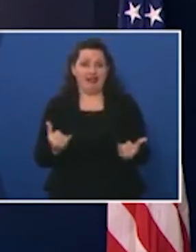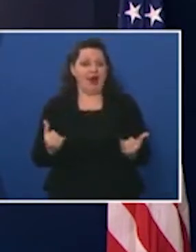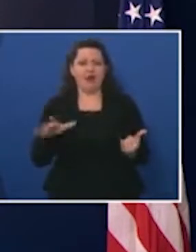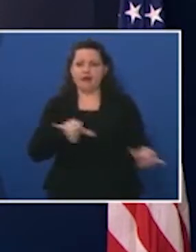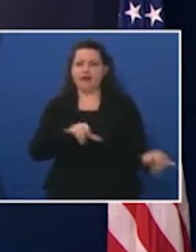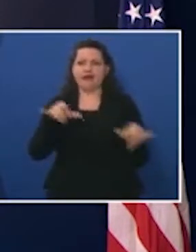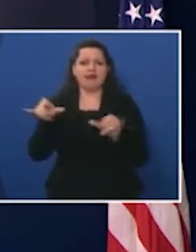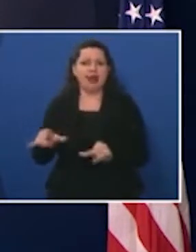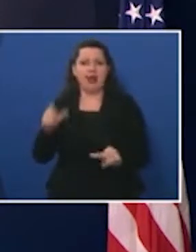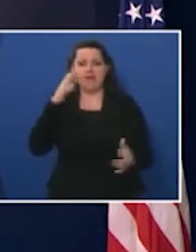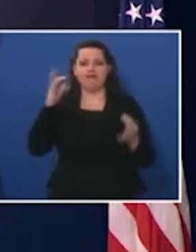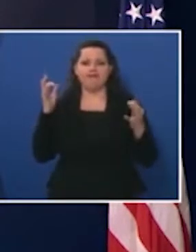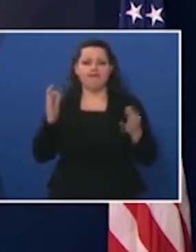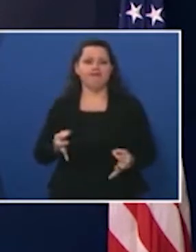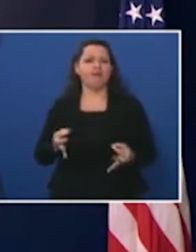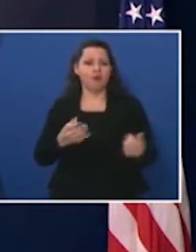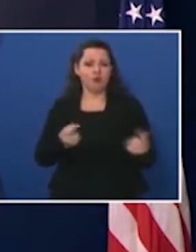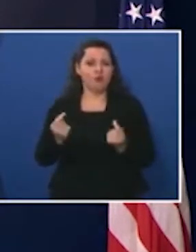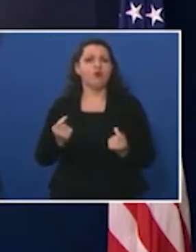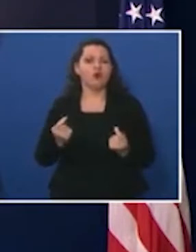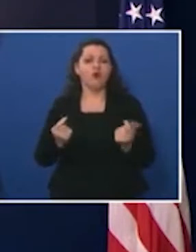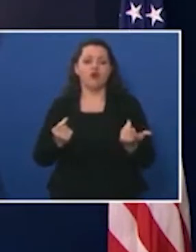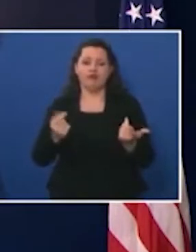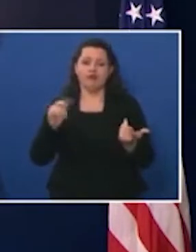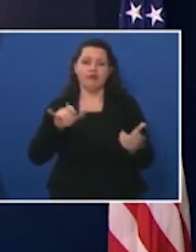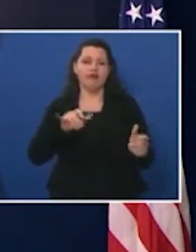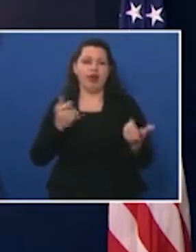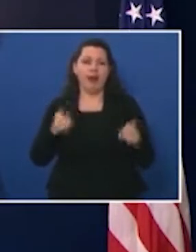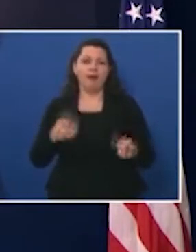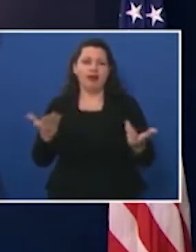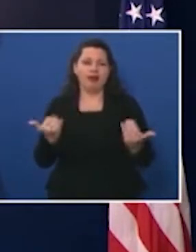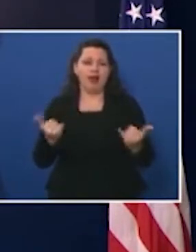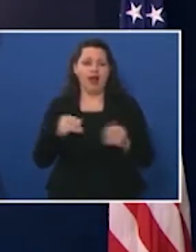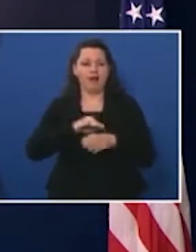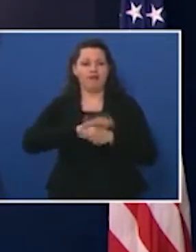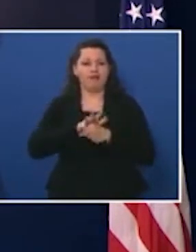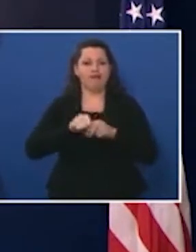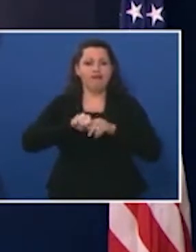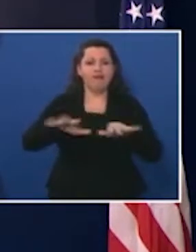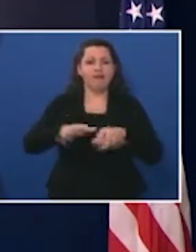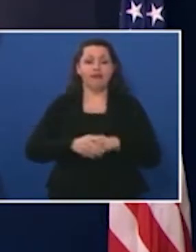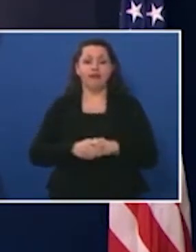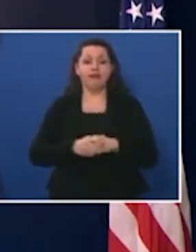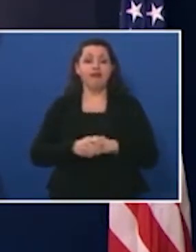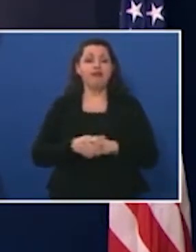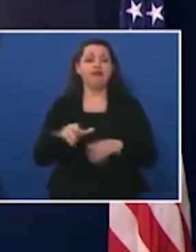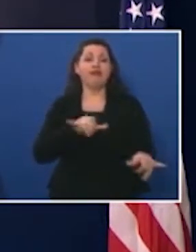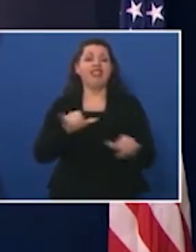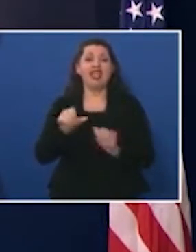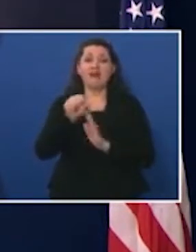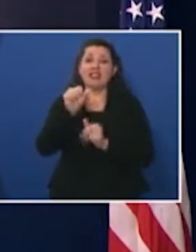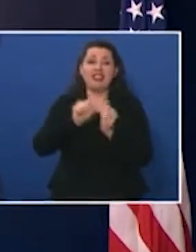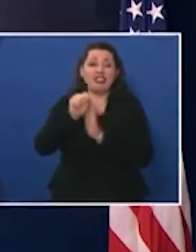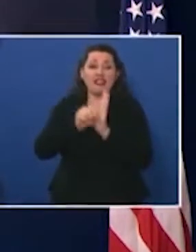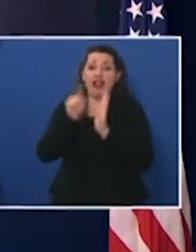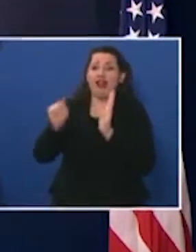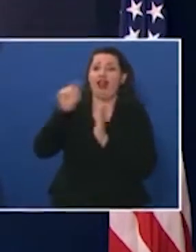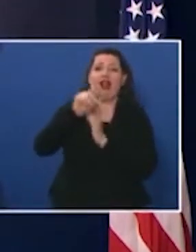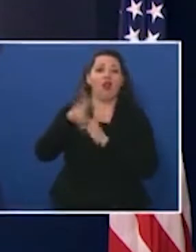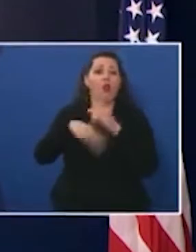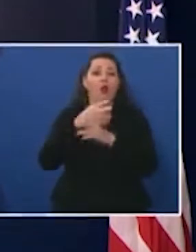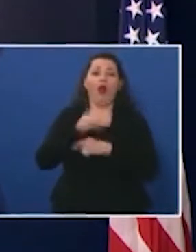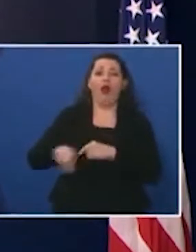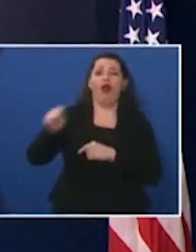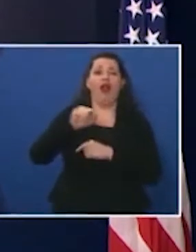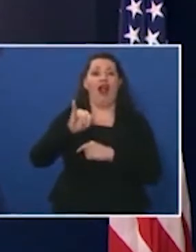display throughout this pandemic like people in every state in America and across the world Iowans have made significant